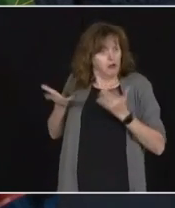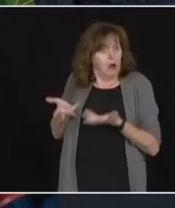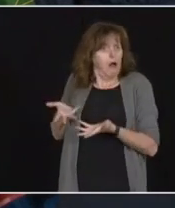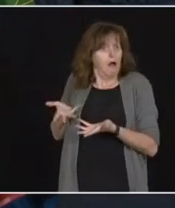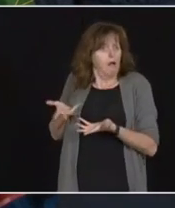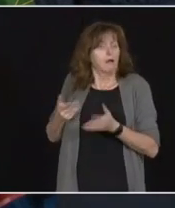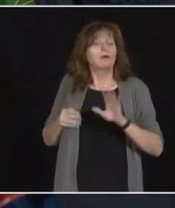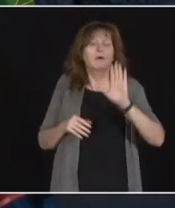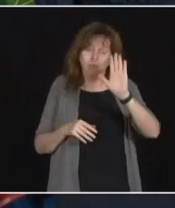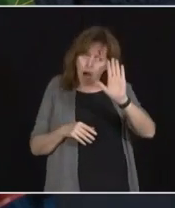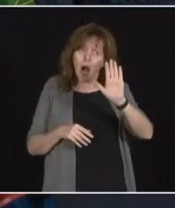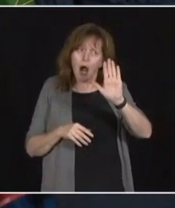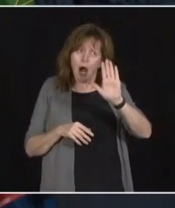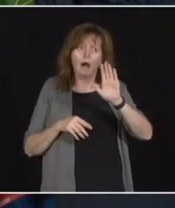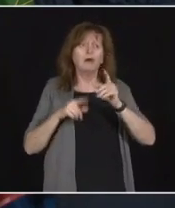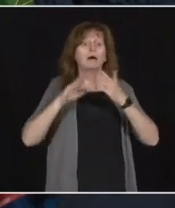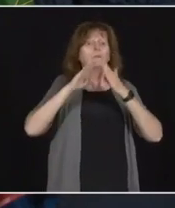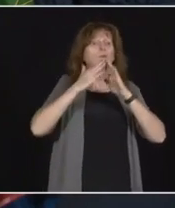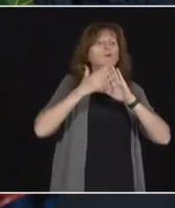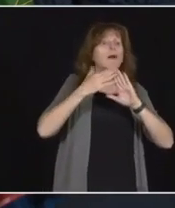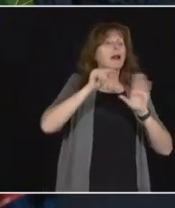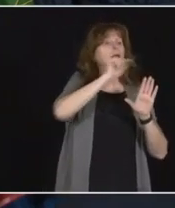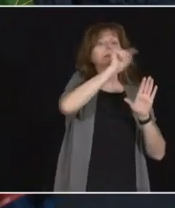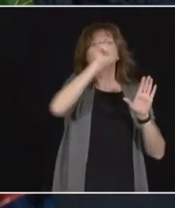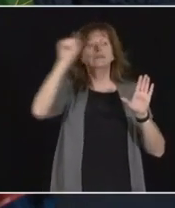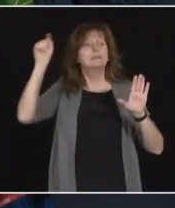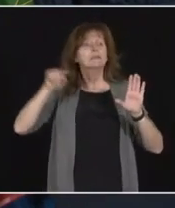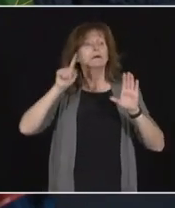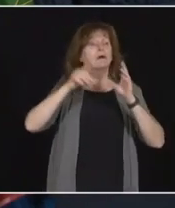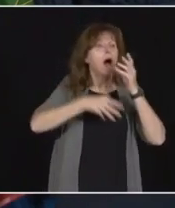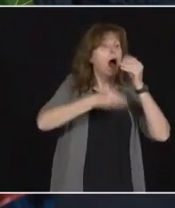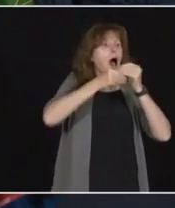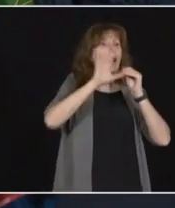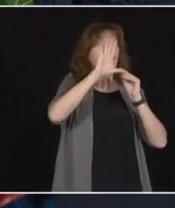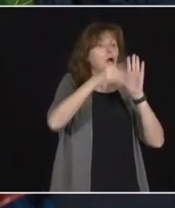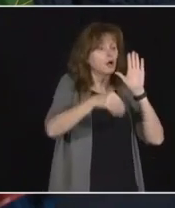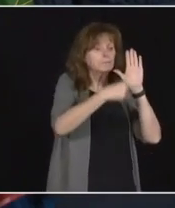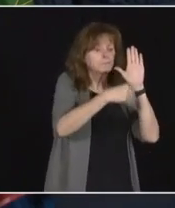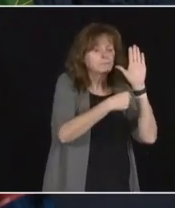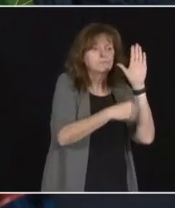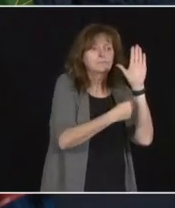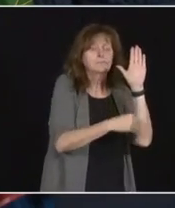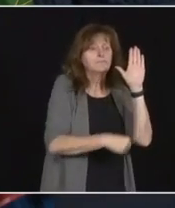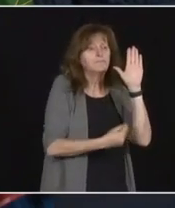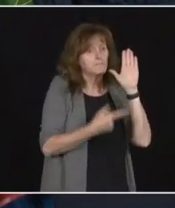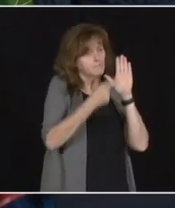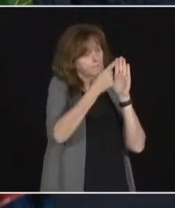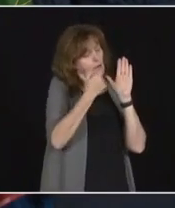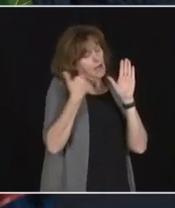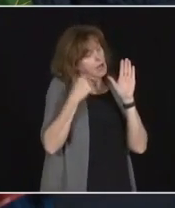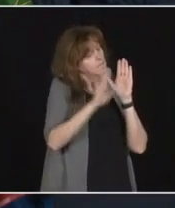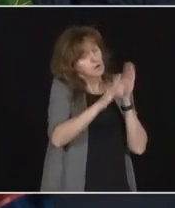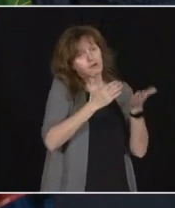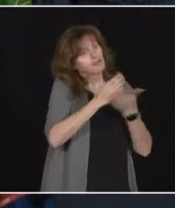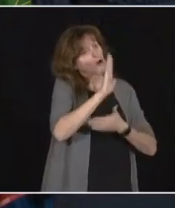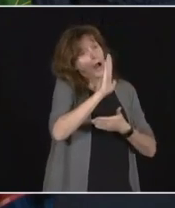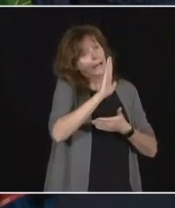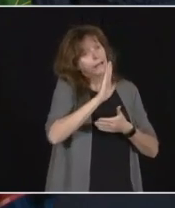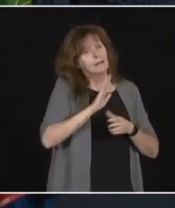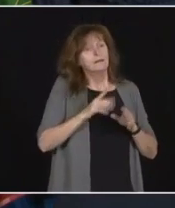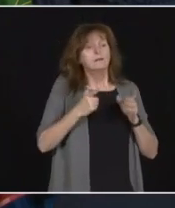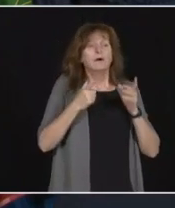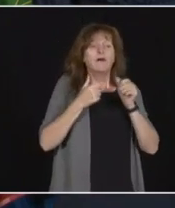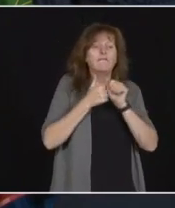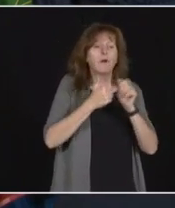local municipalities if they want to change it. That's going to be going up to them. They have the right to under section 22 of the health